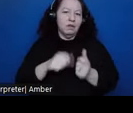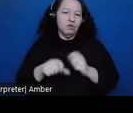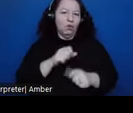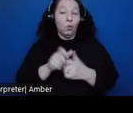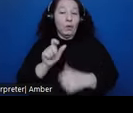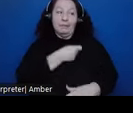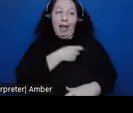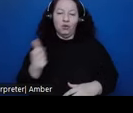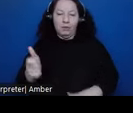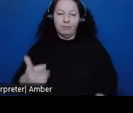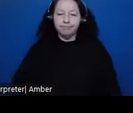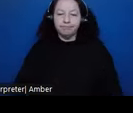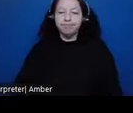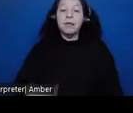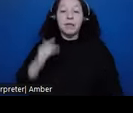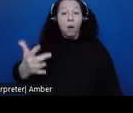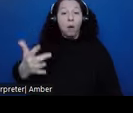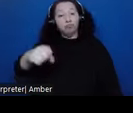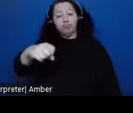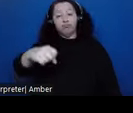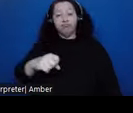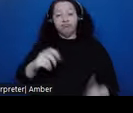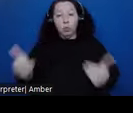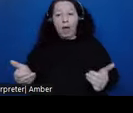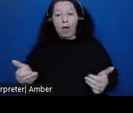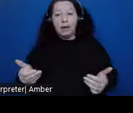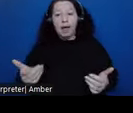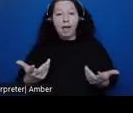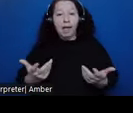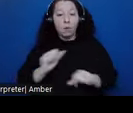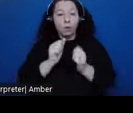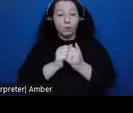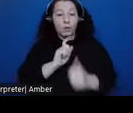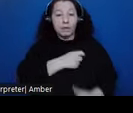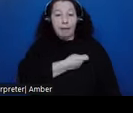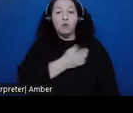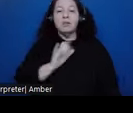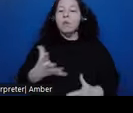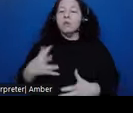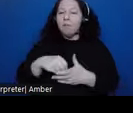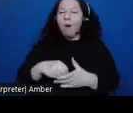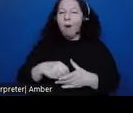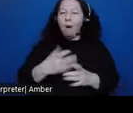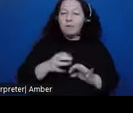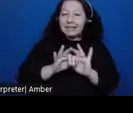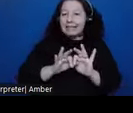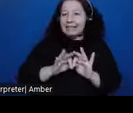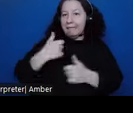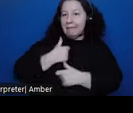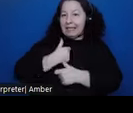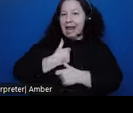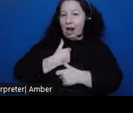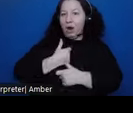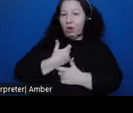Eventually, of course, they did. And that was part of the key military operation of providing